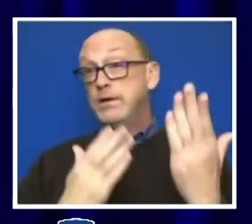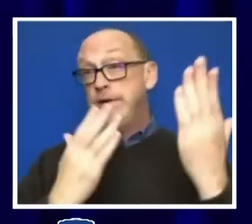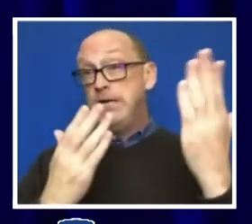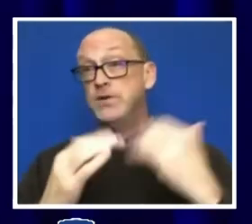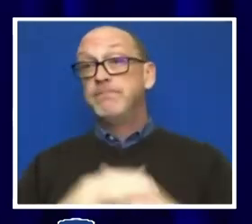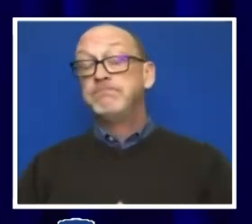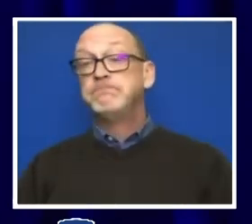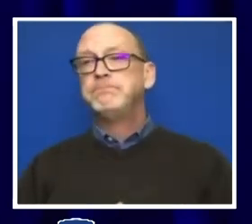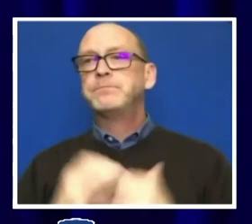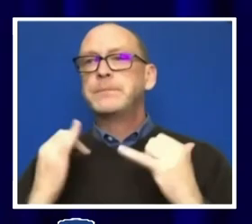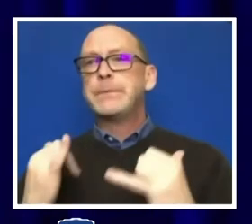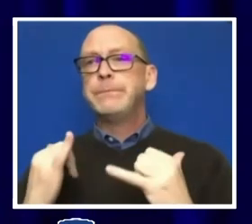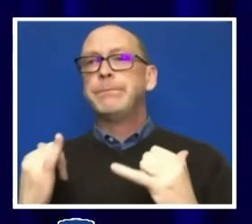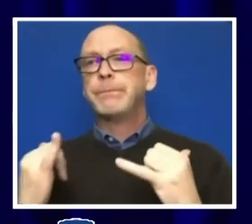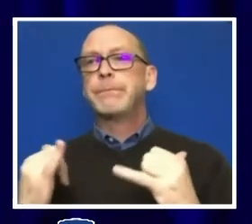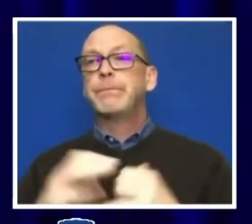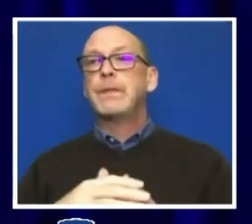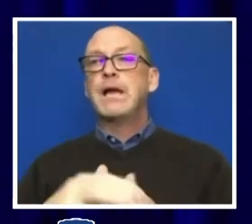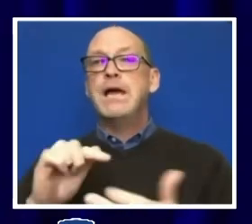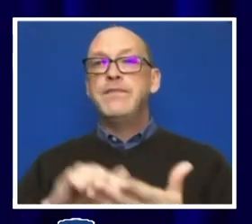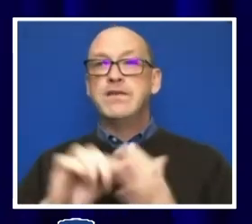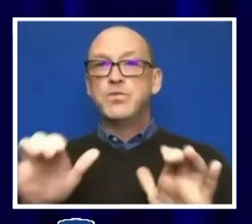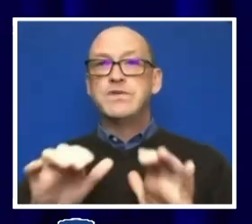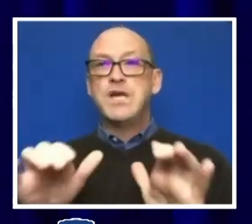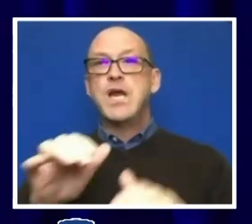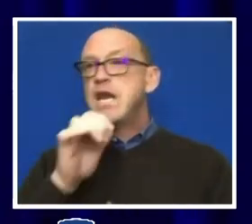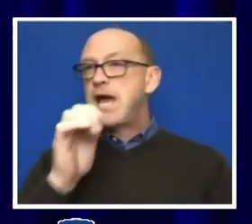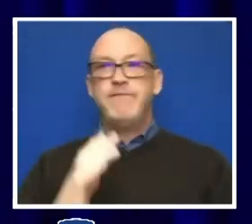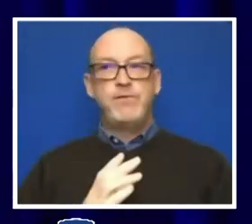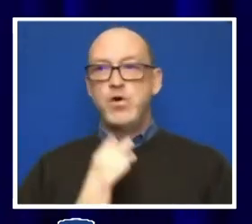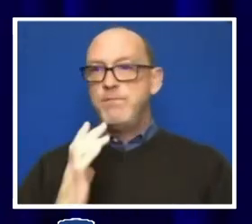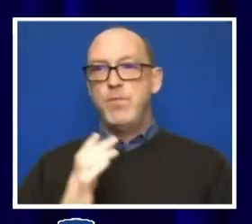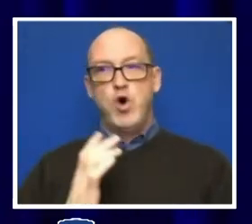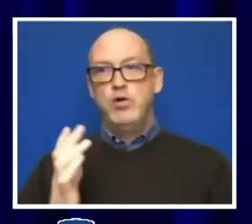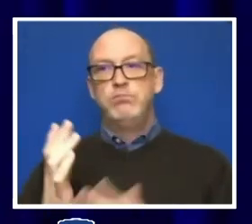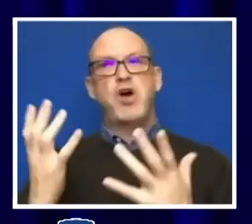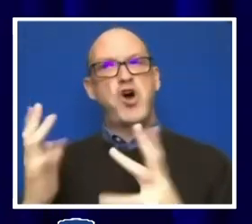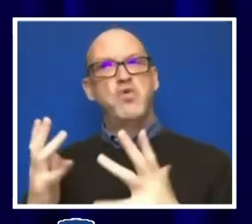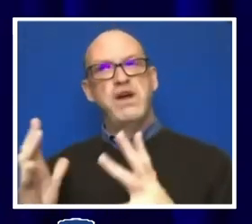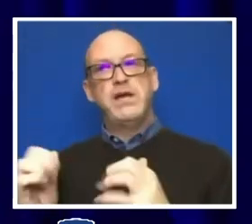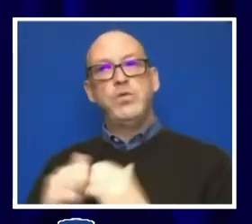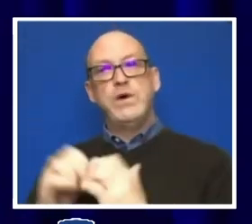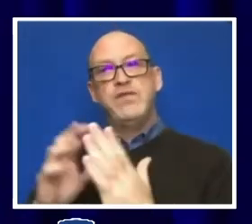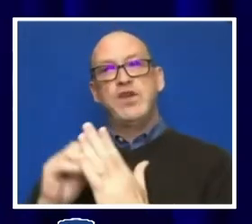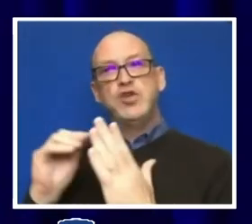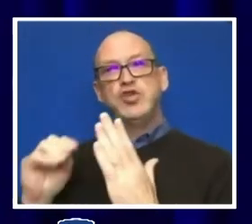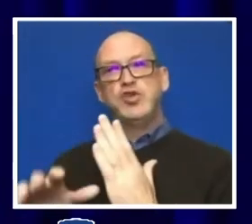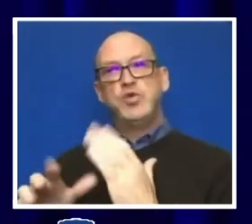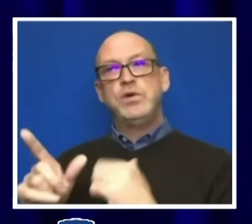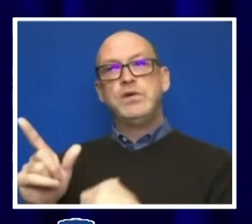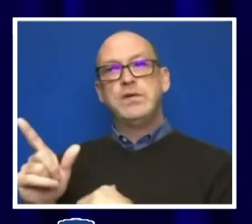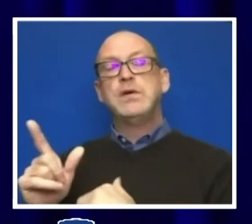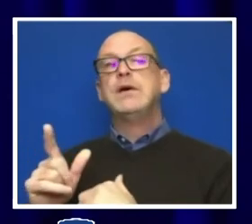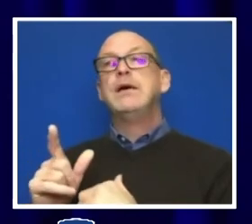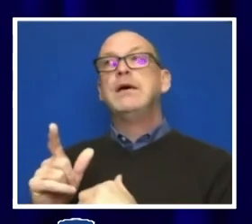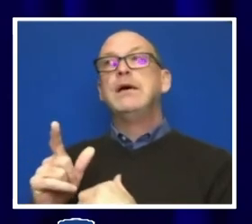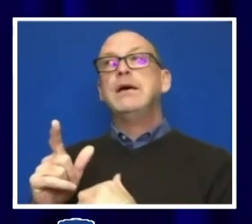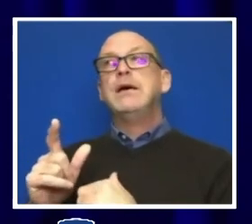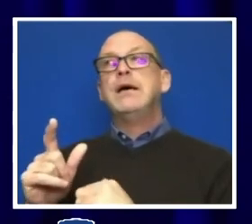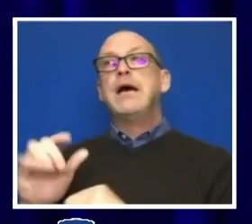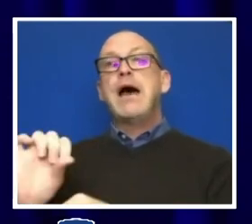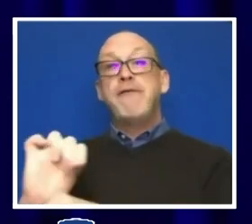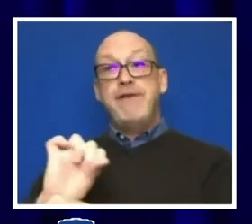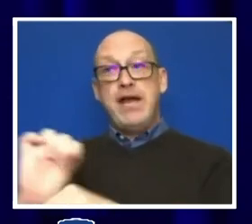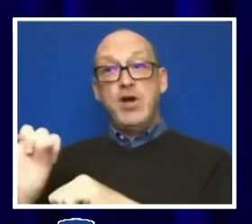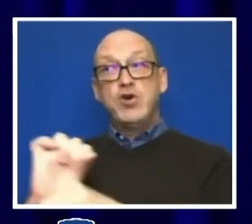Now, this was done informally already with the Student Affairs and Student